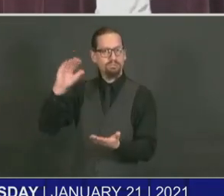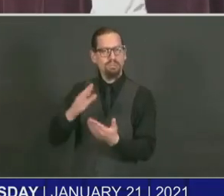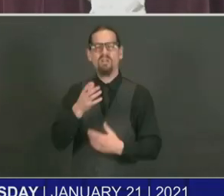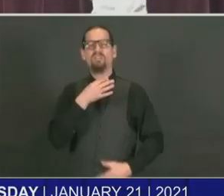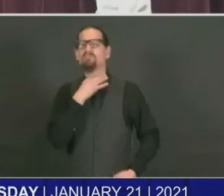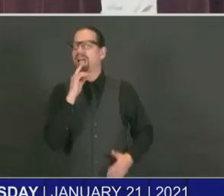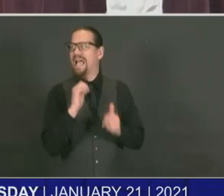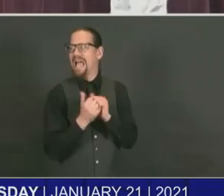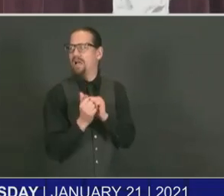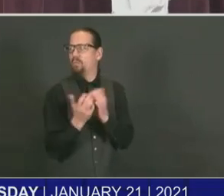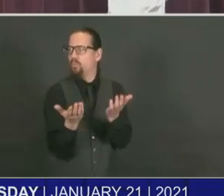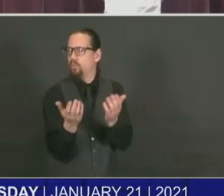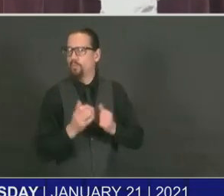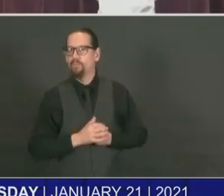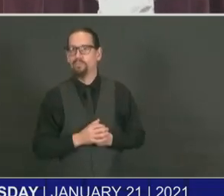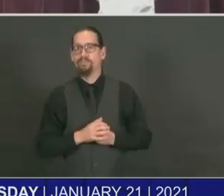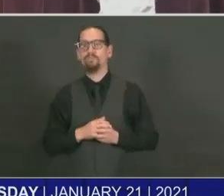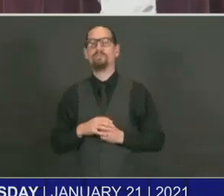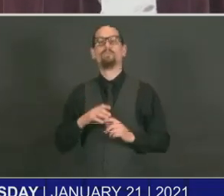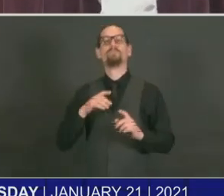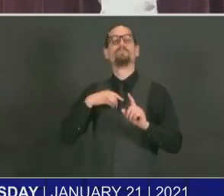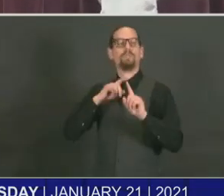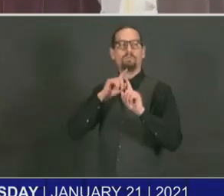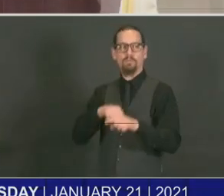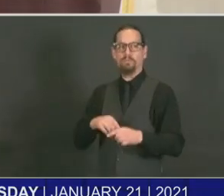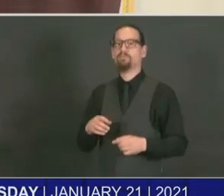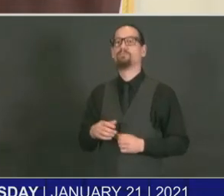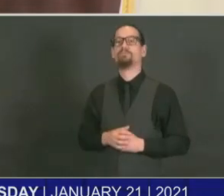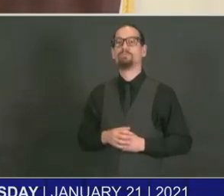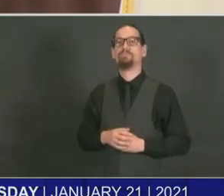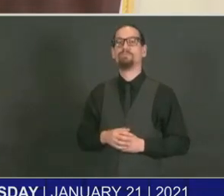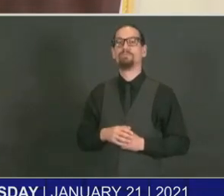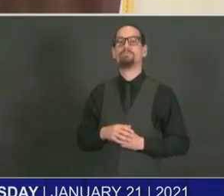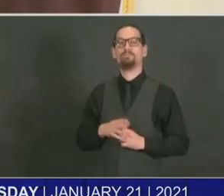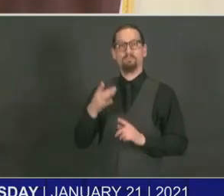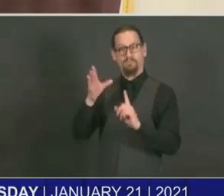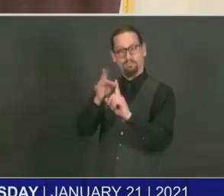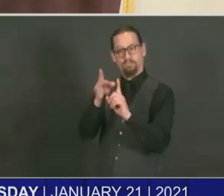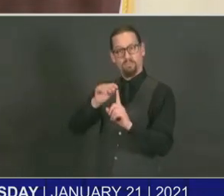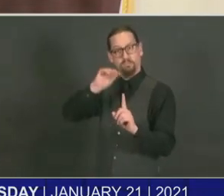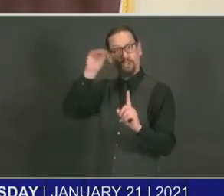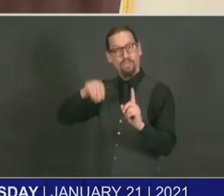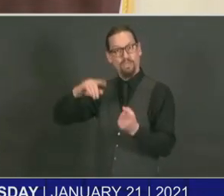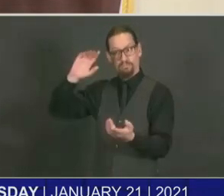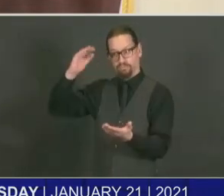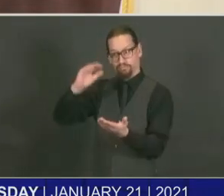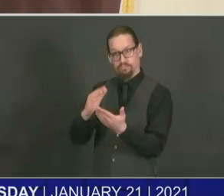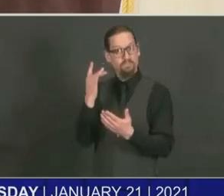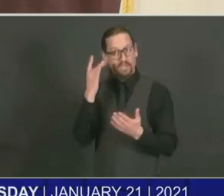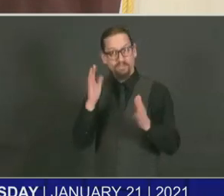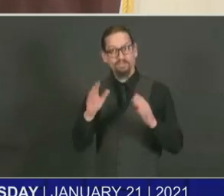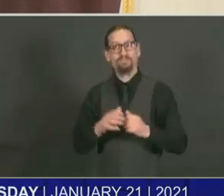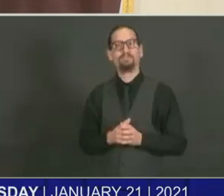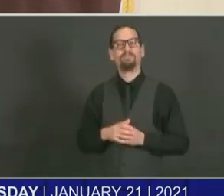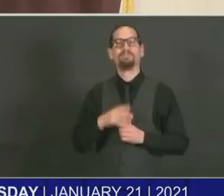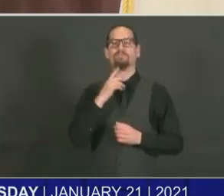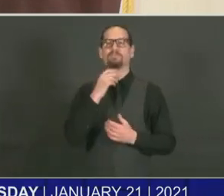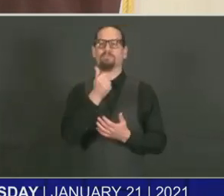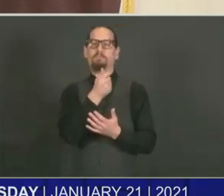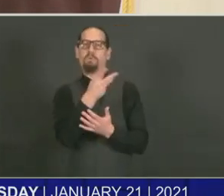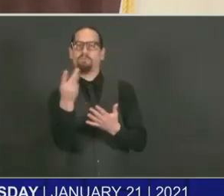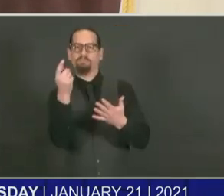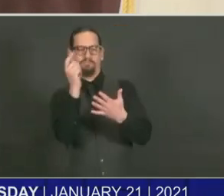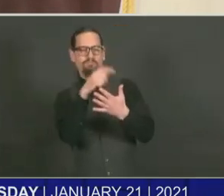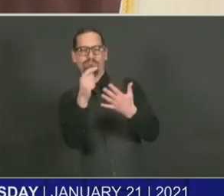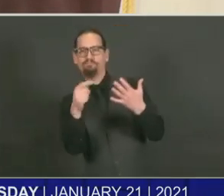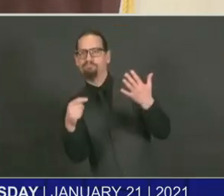in the positivity rate is as a result of a compilation of all of the tremendous work that